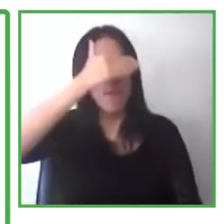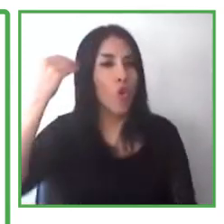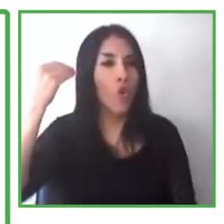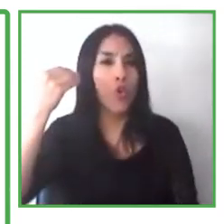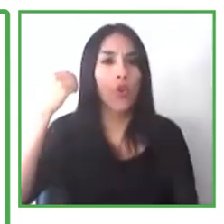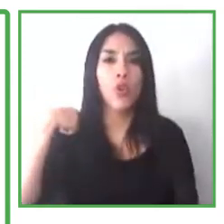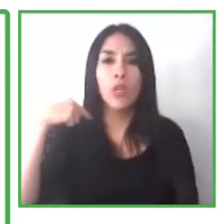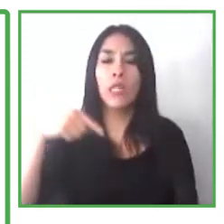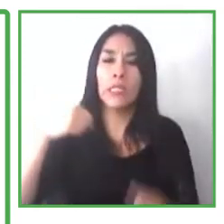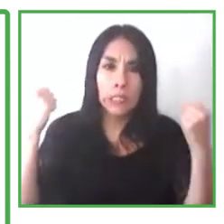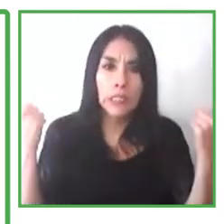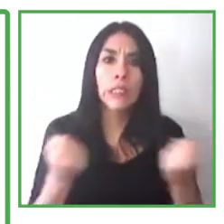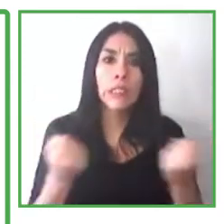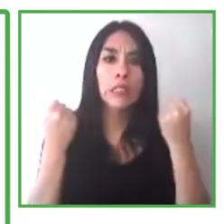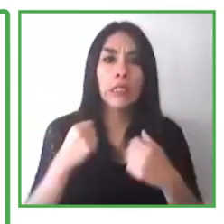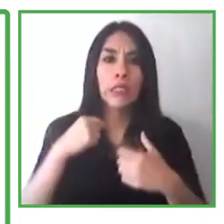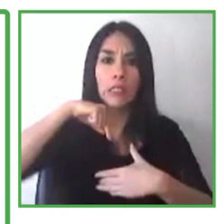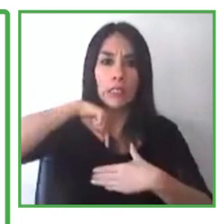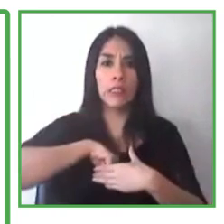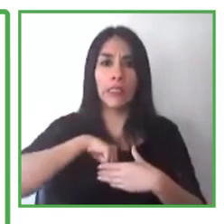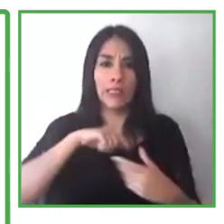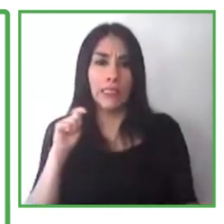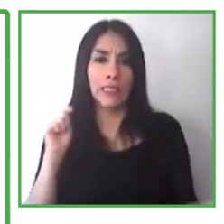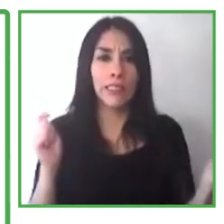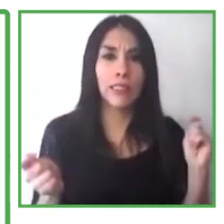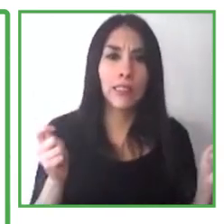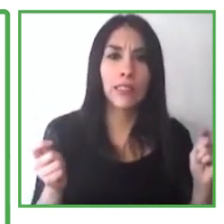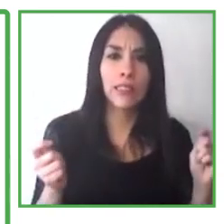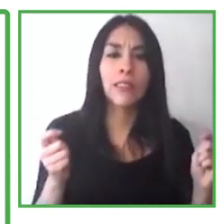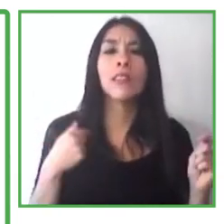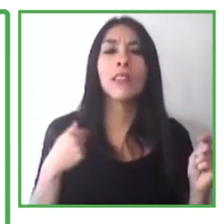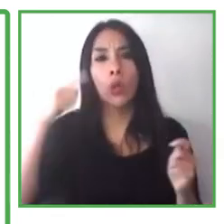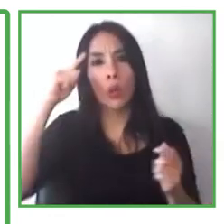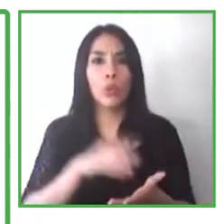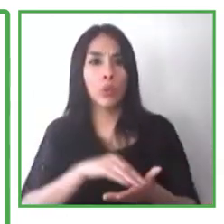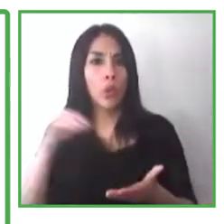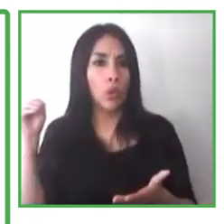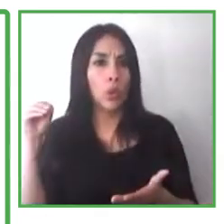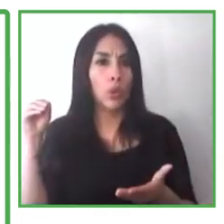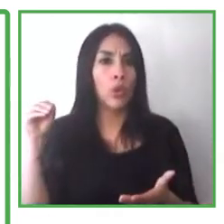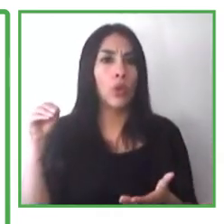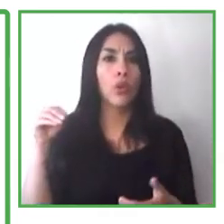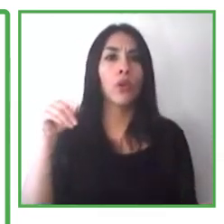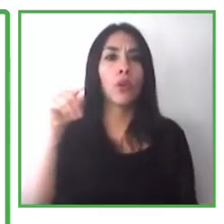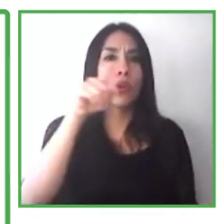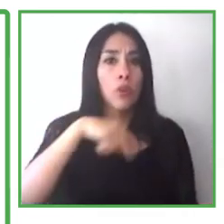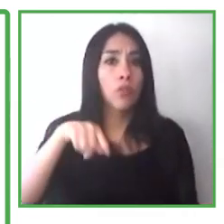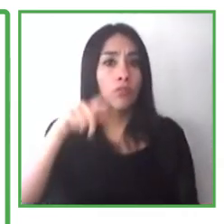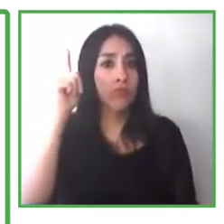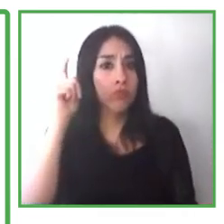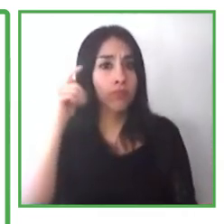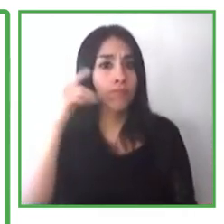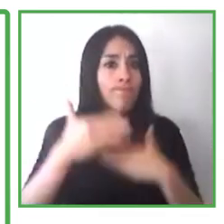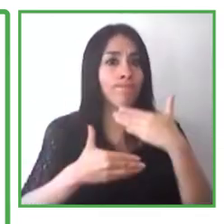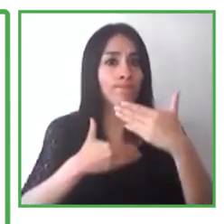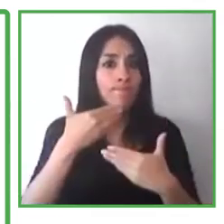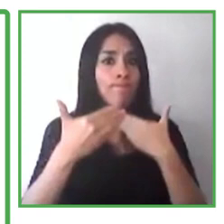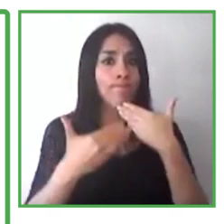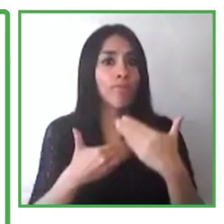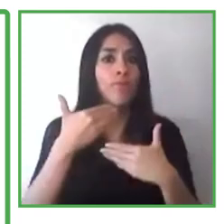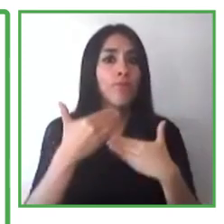of course, if you start, if you are beginning your disability inclusion journey, you may not have role models within